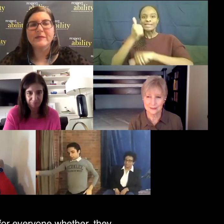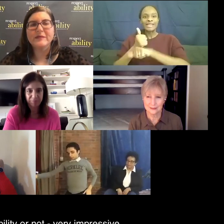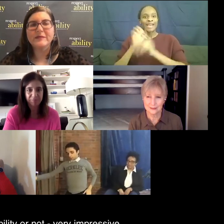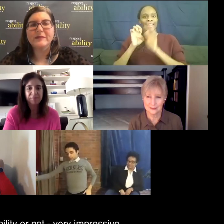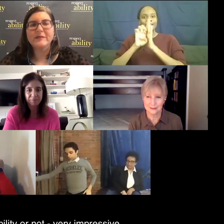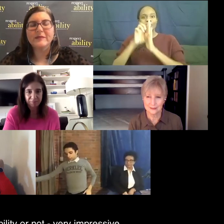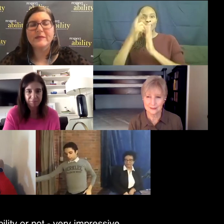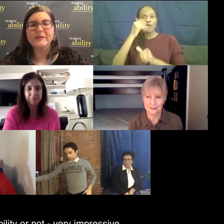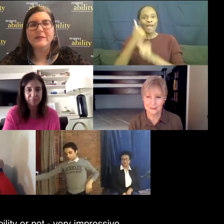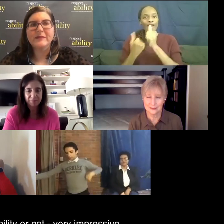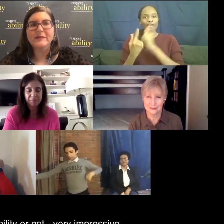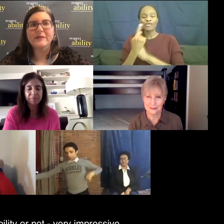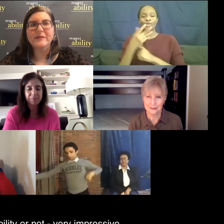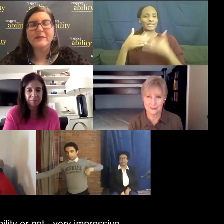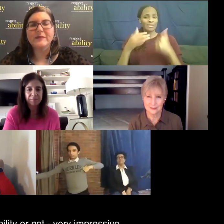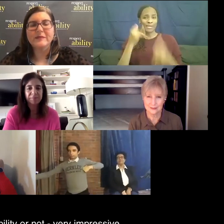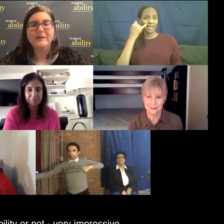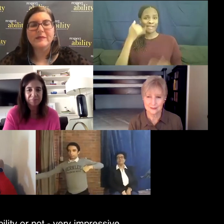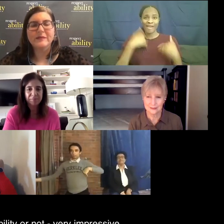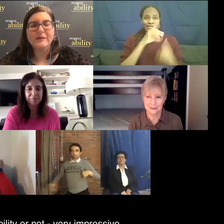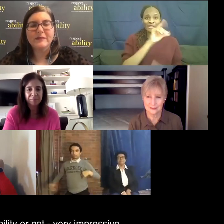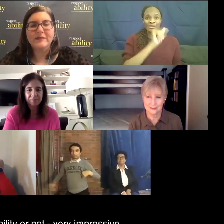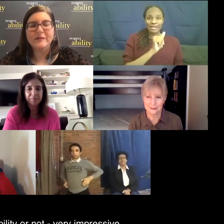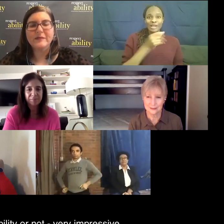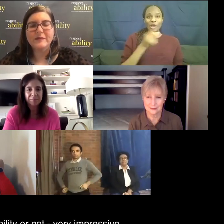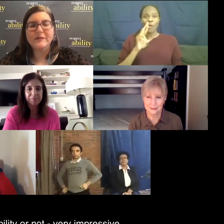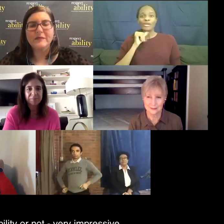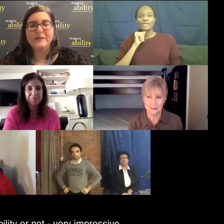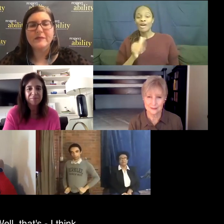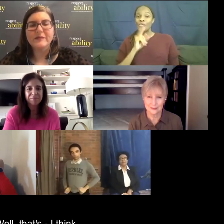whether they have a disability or not. Very impressive.